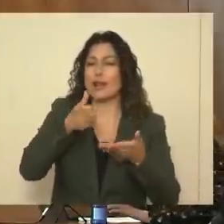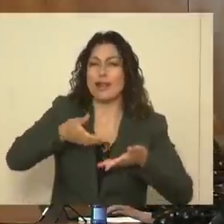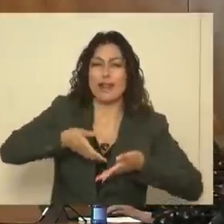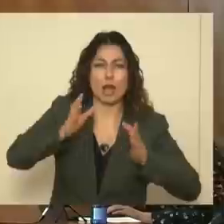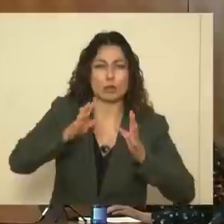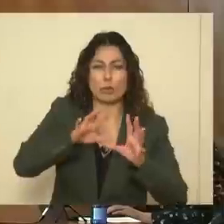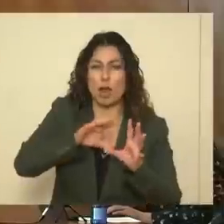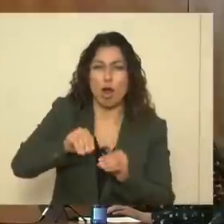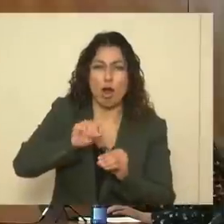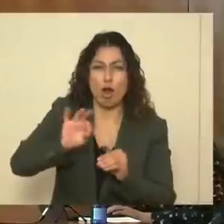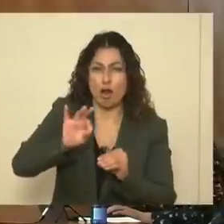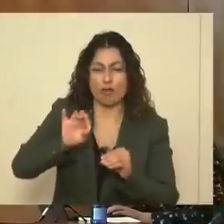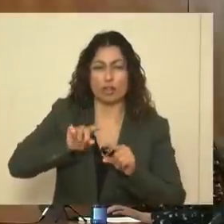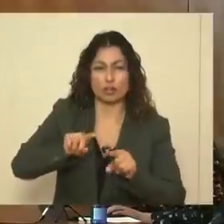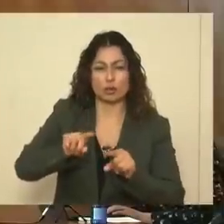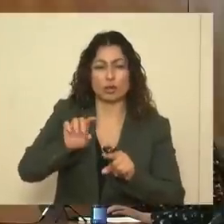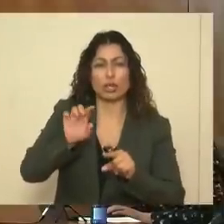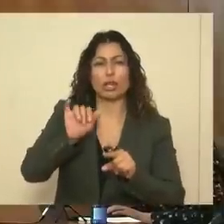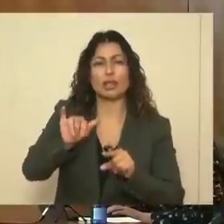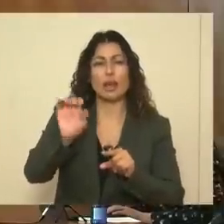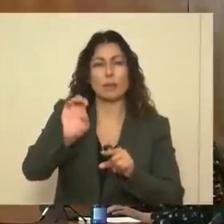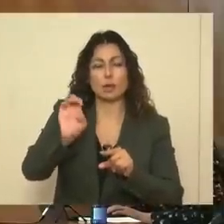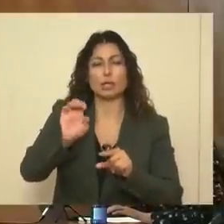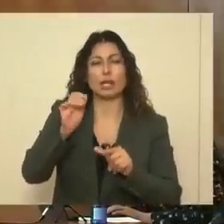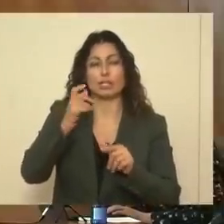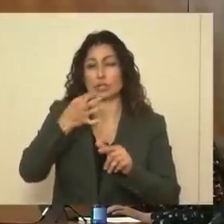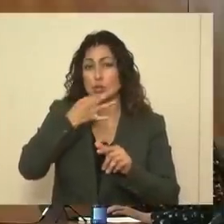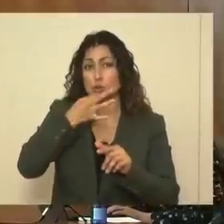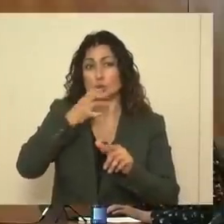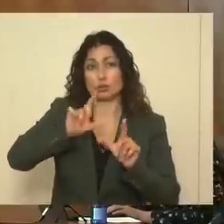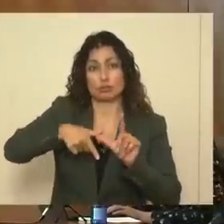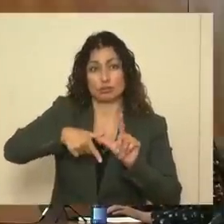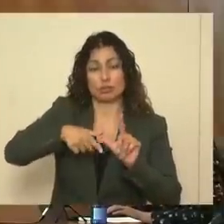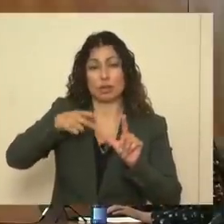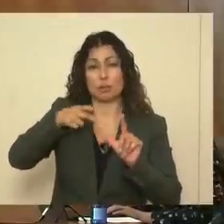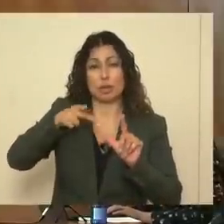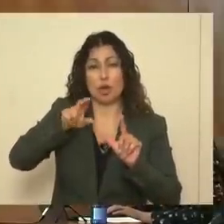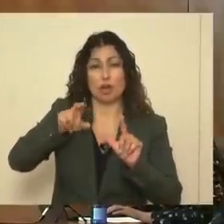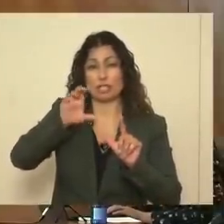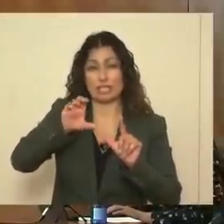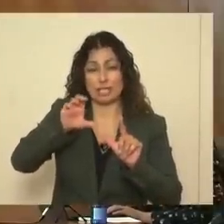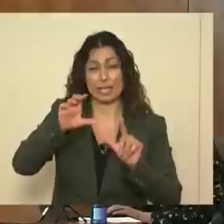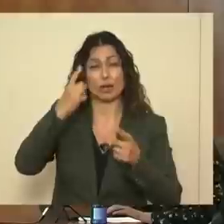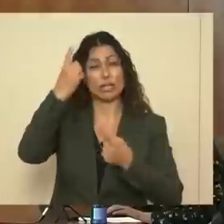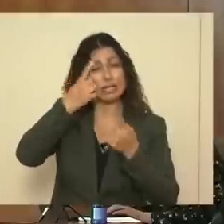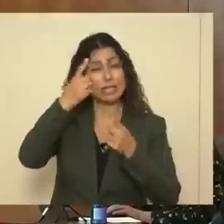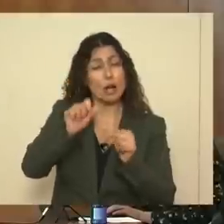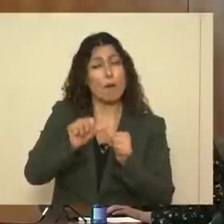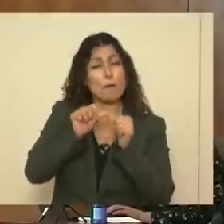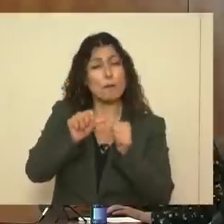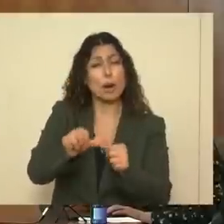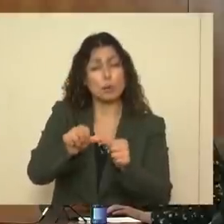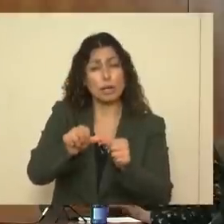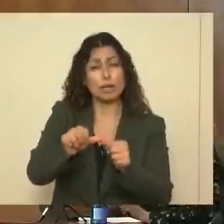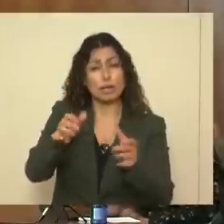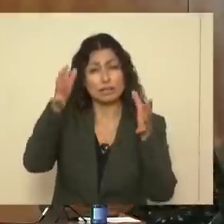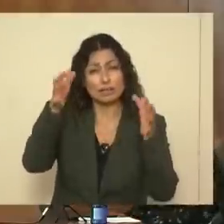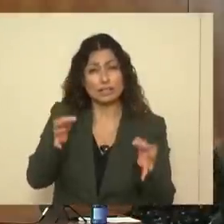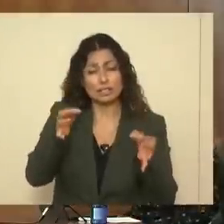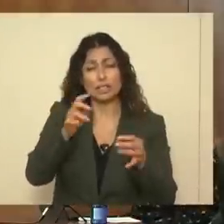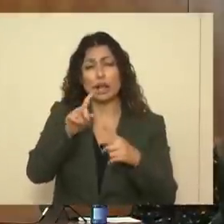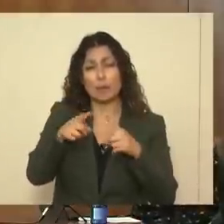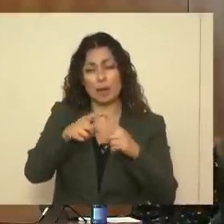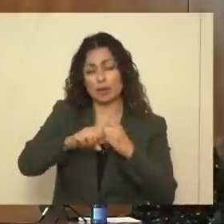emergency is set to expire. And the PRC is going to consider a permanent rule that would